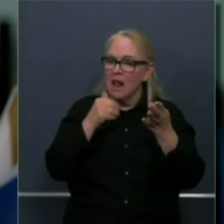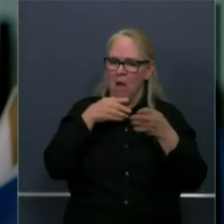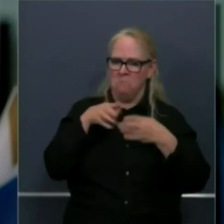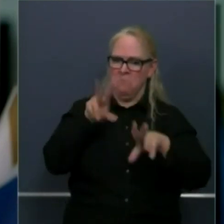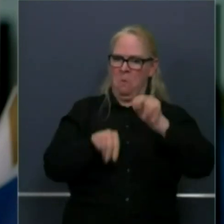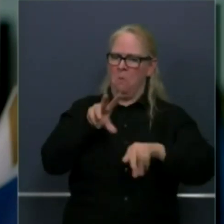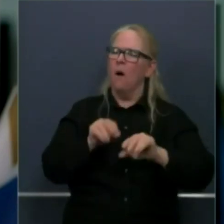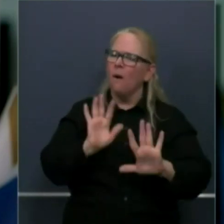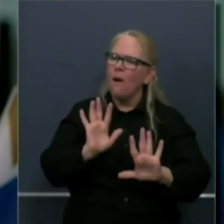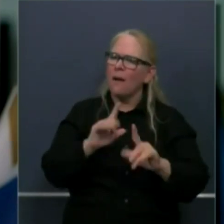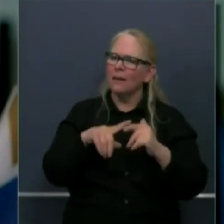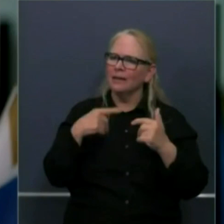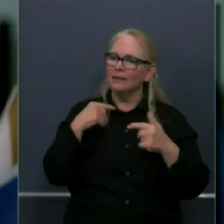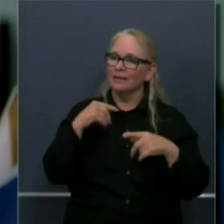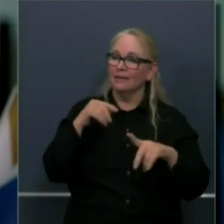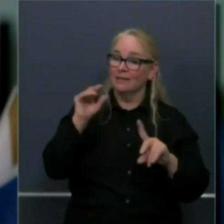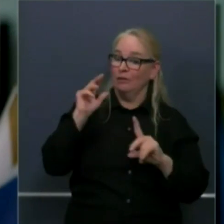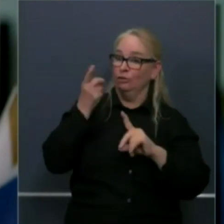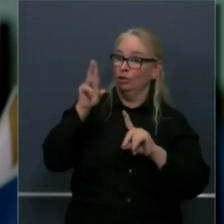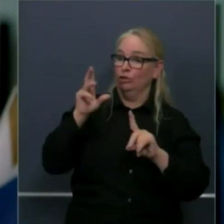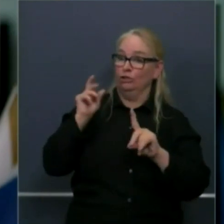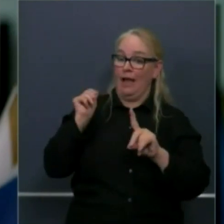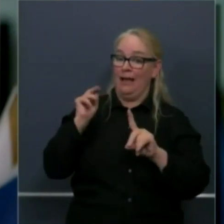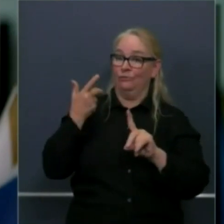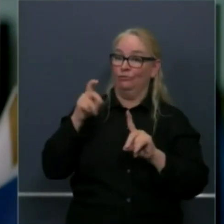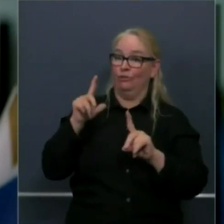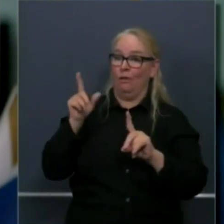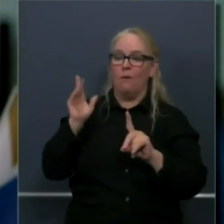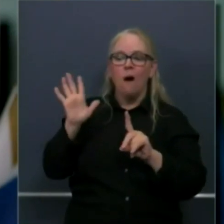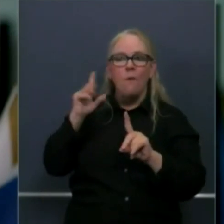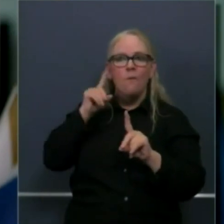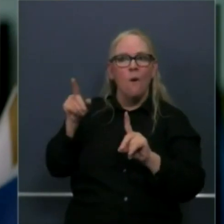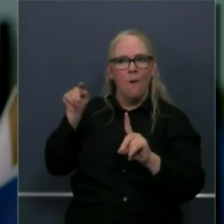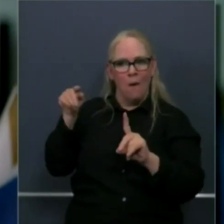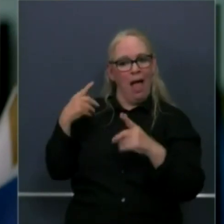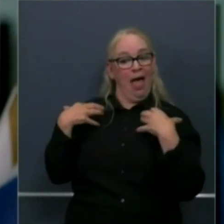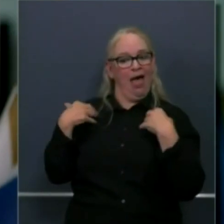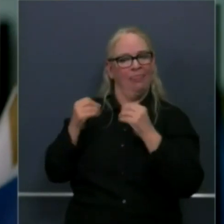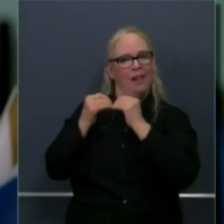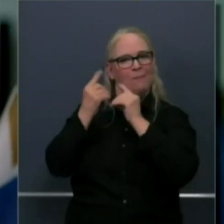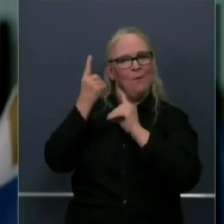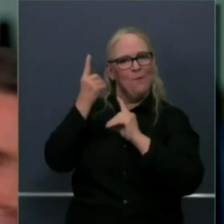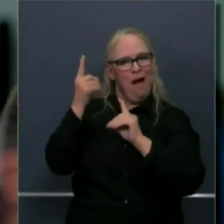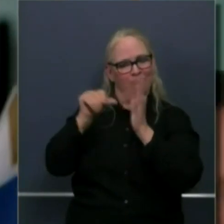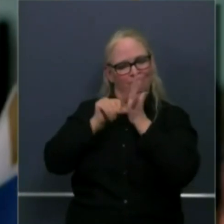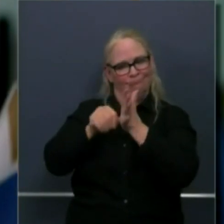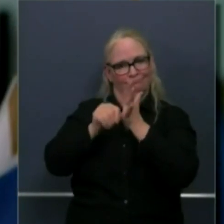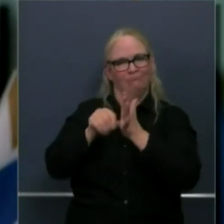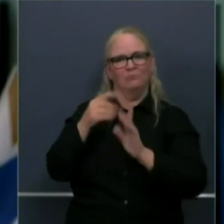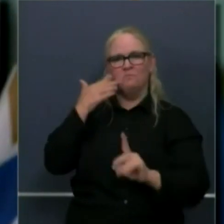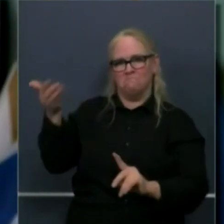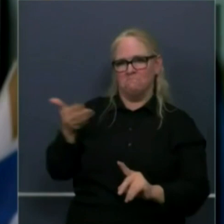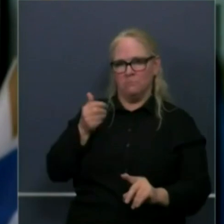prism fundamentally, not just a state prison oversight. Fundamentally, Dr.